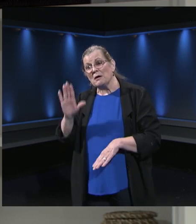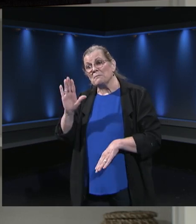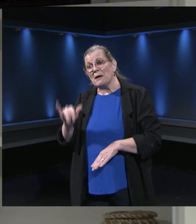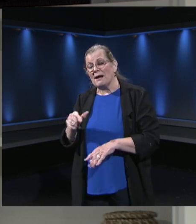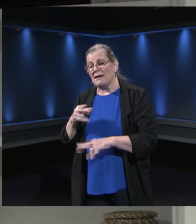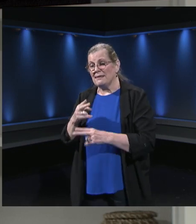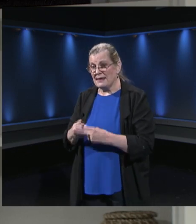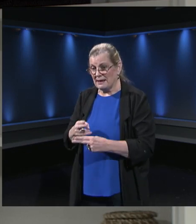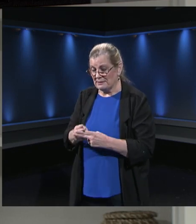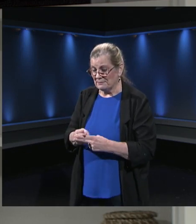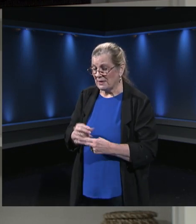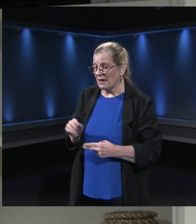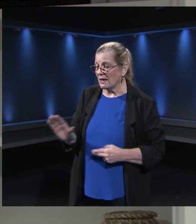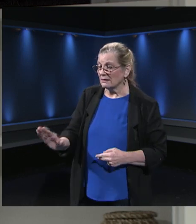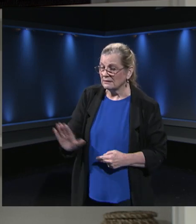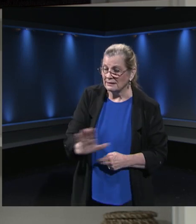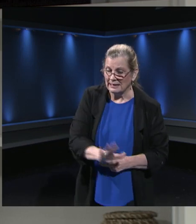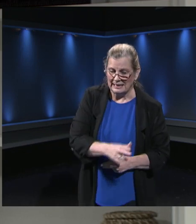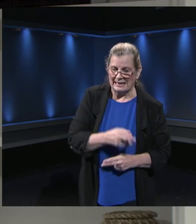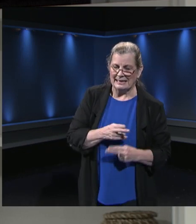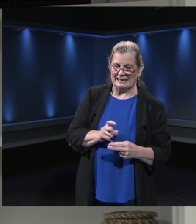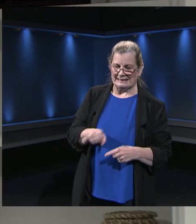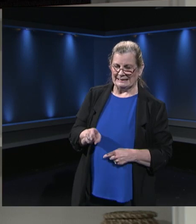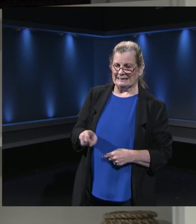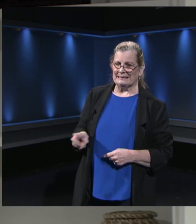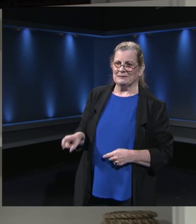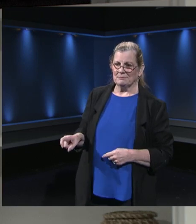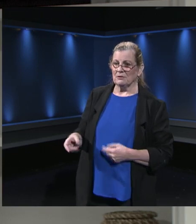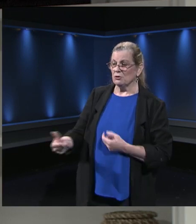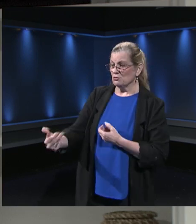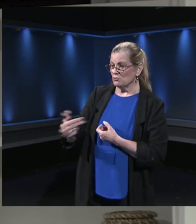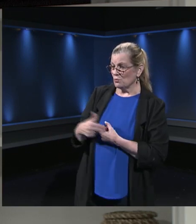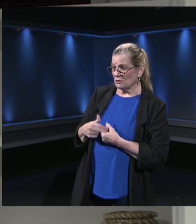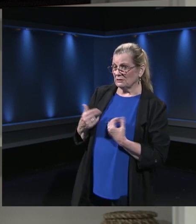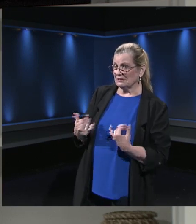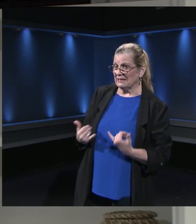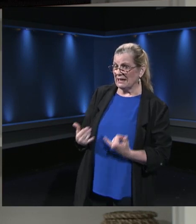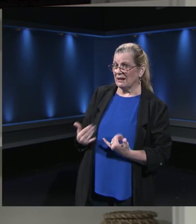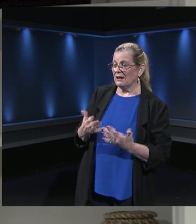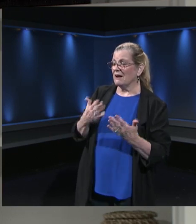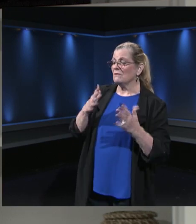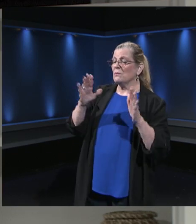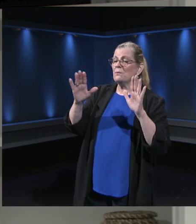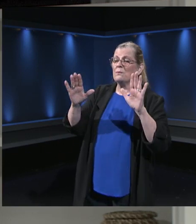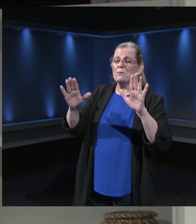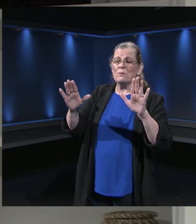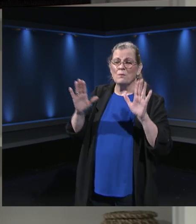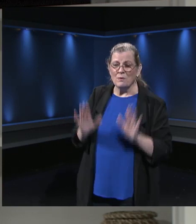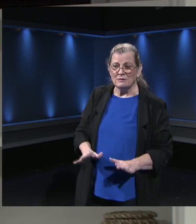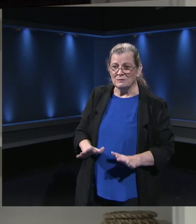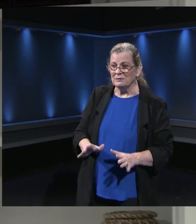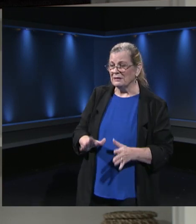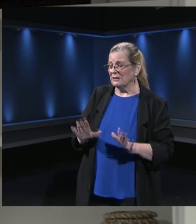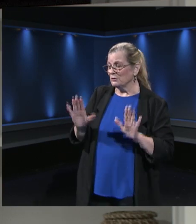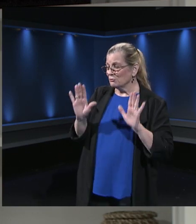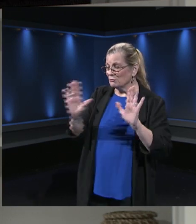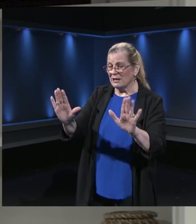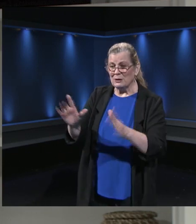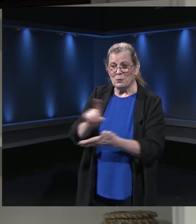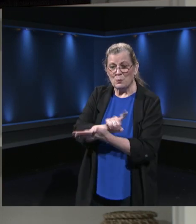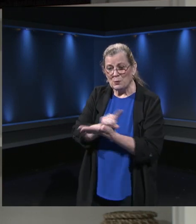Thank you for joining us this evening. Have a wonderful, great week of school next week.